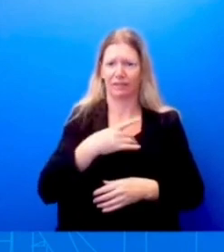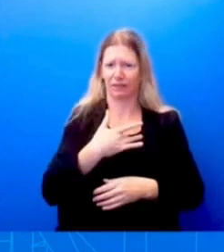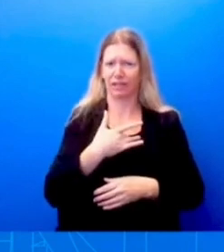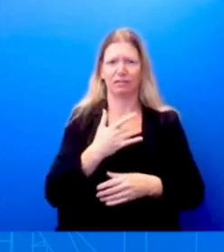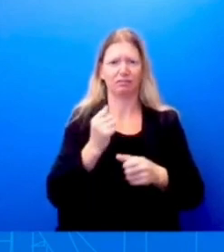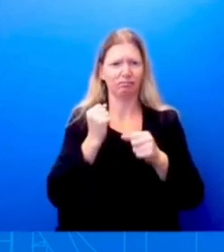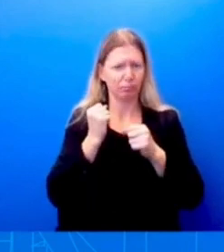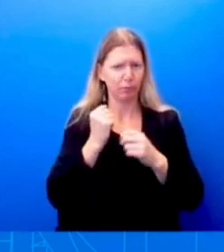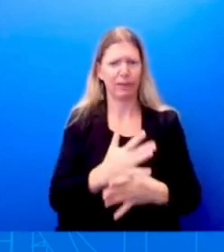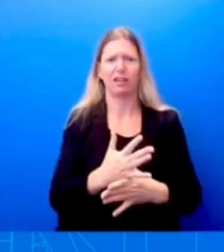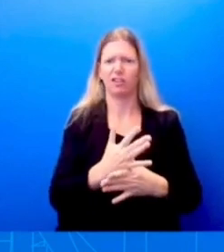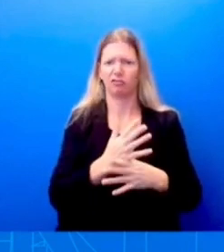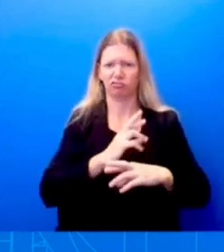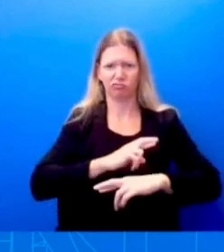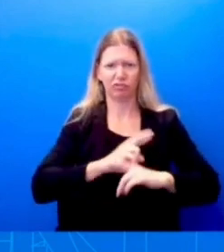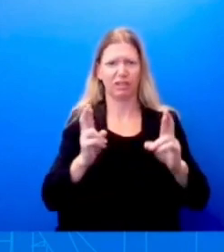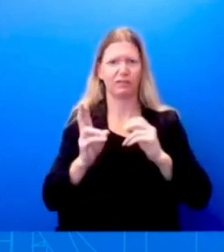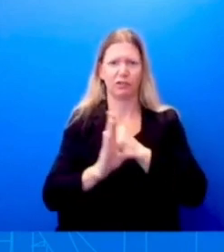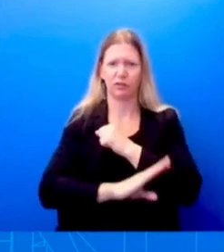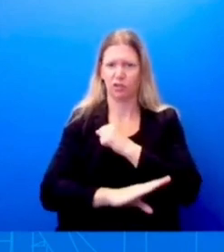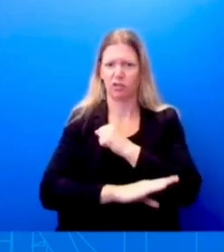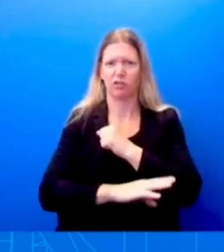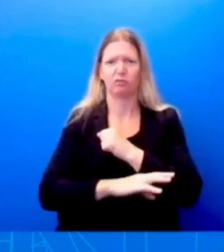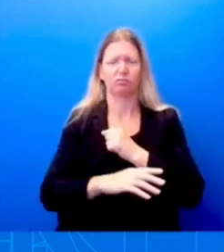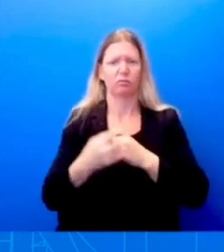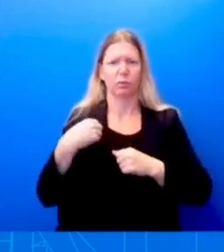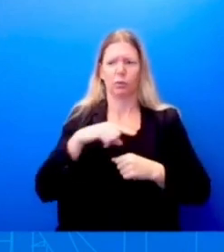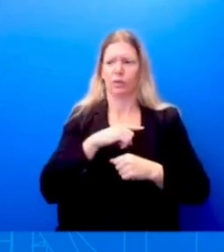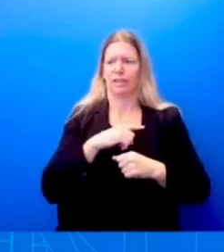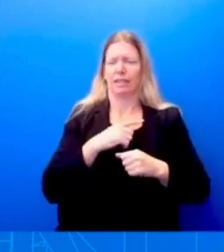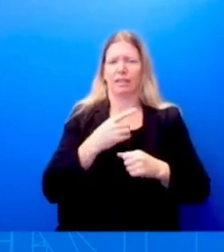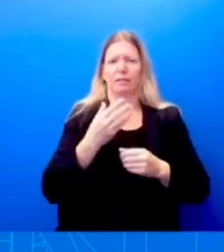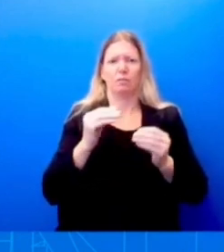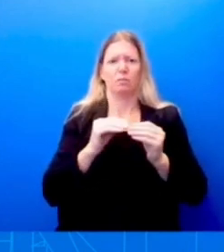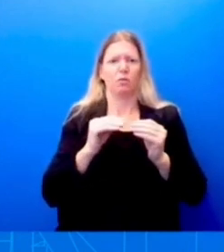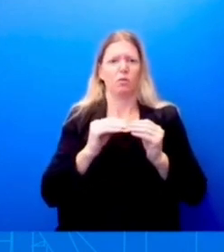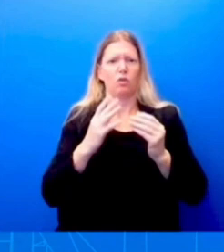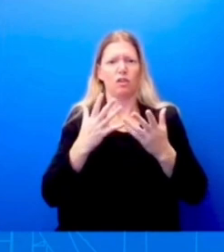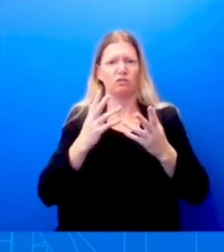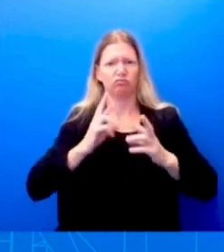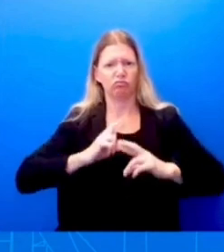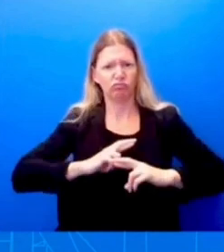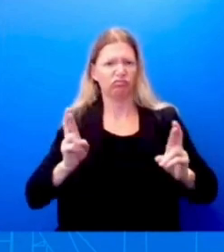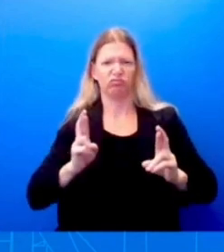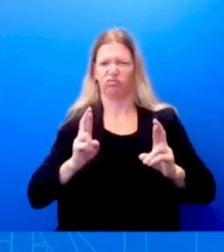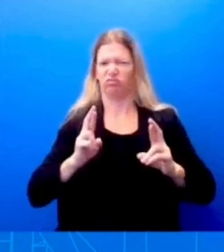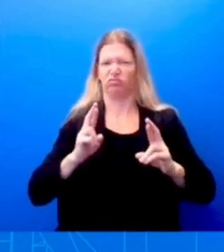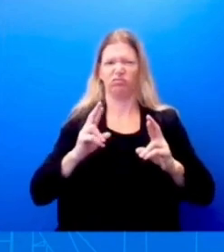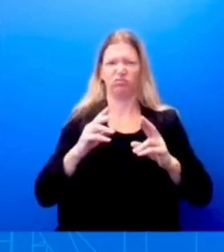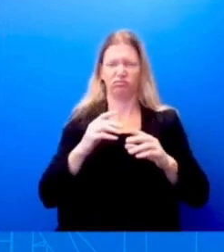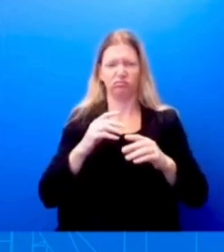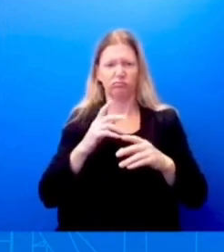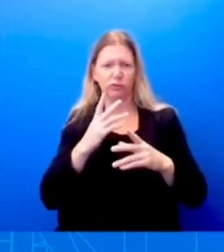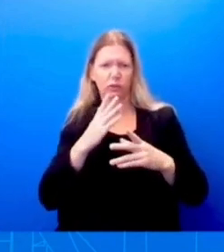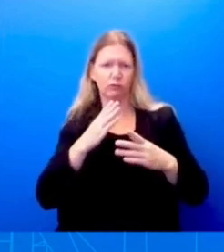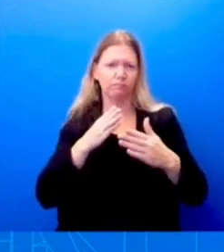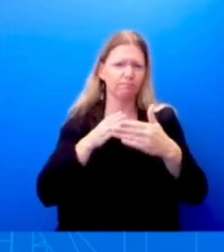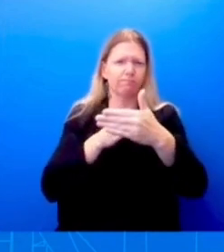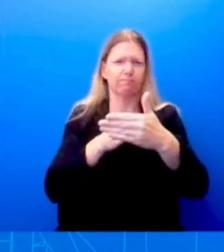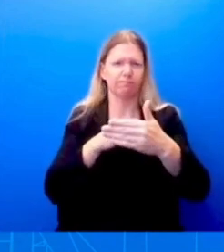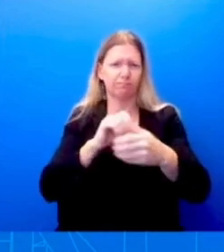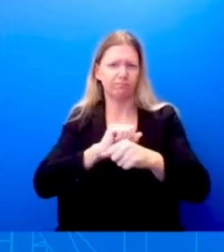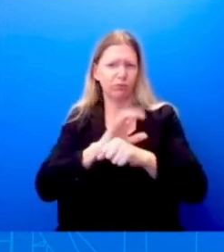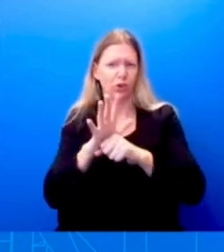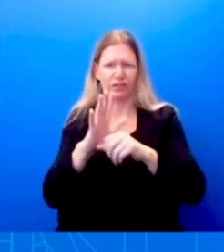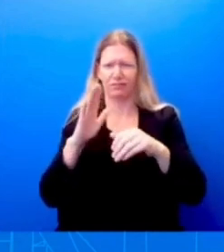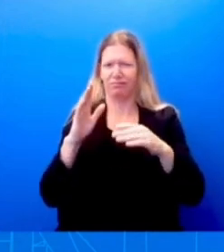position than we've ever been to combat COVID-19. Uh, and that's because of the work that the president has done. You heard from FDA, you heard from